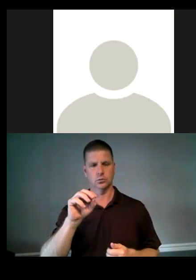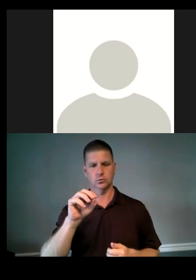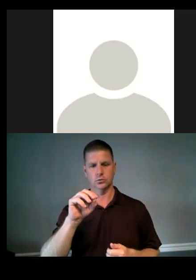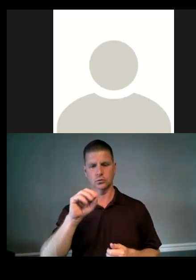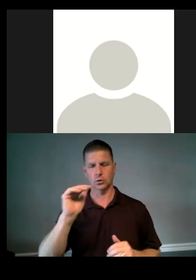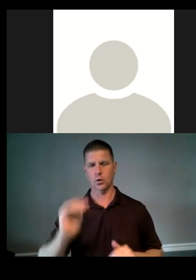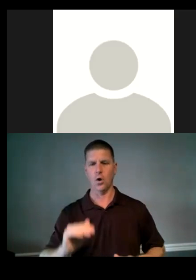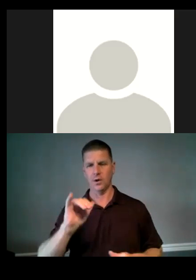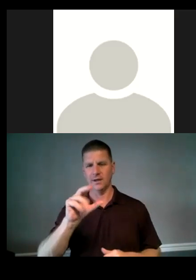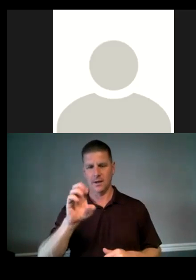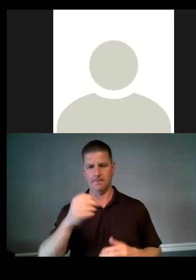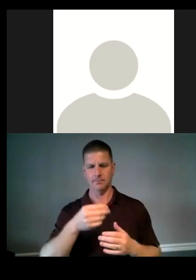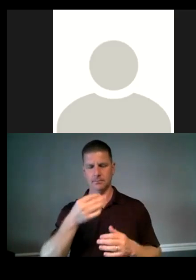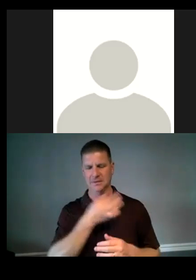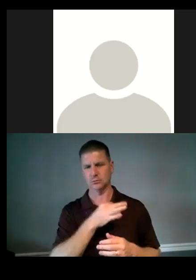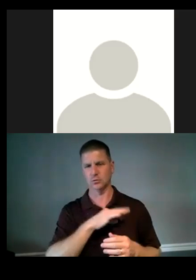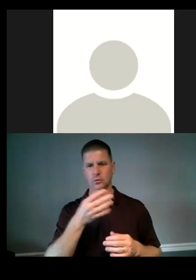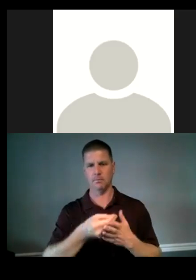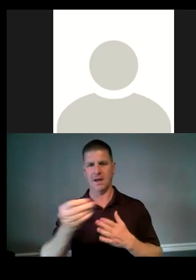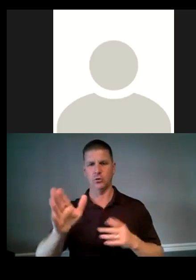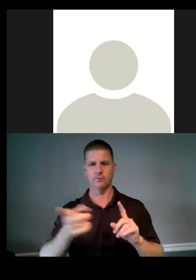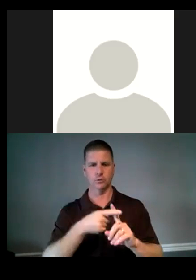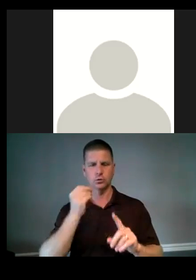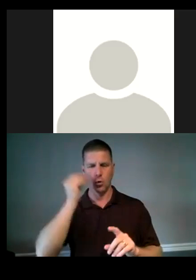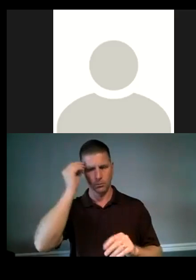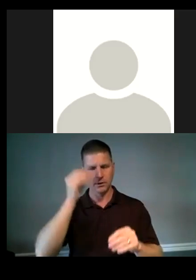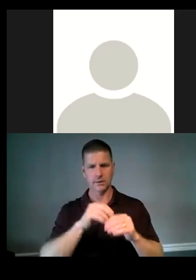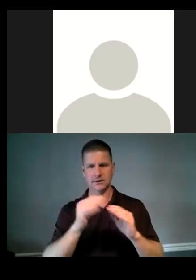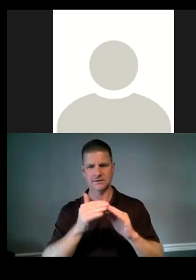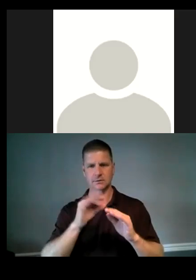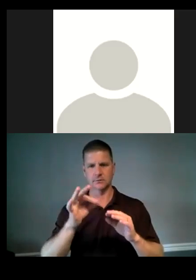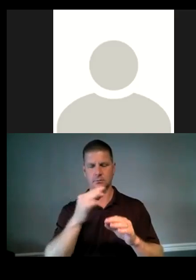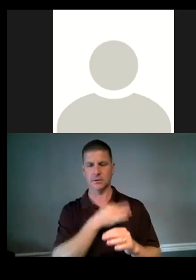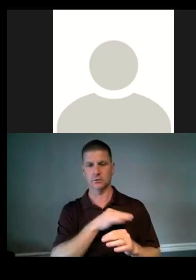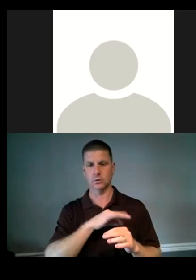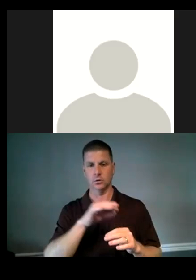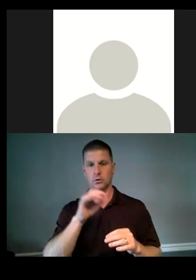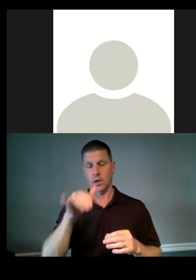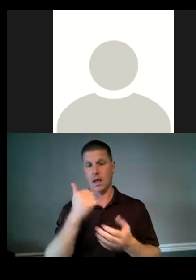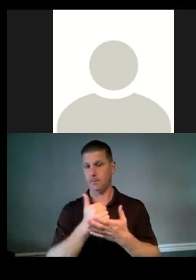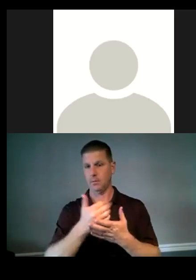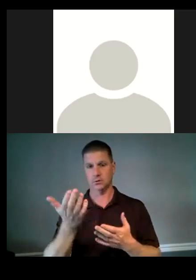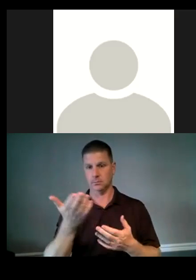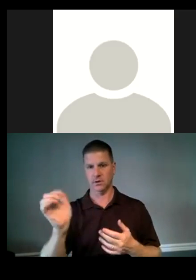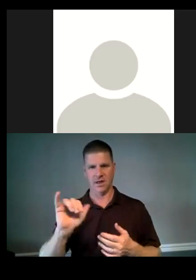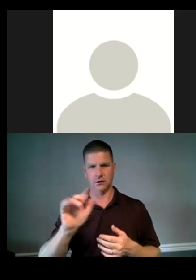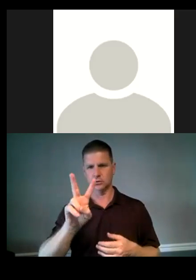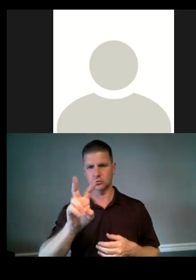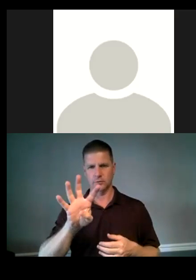low-income Pittsburghers buying their first homes in the city of Pittsburgh, which to date has helped something like 240